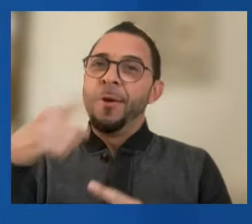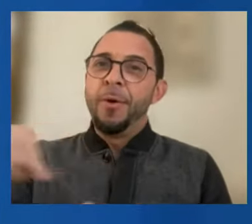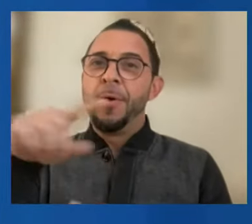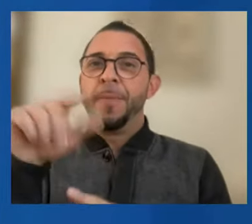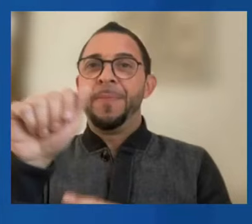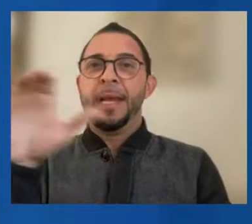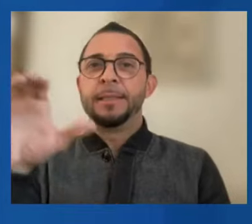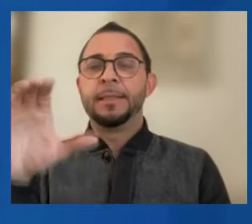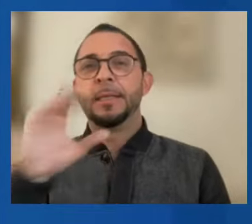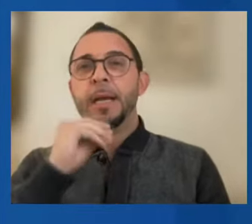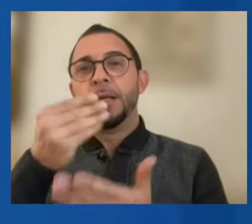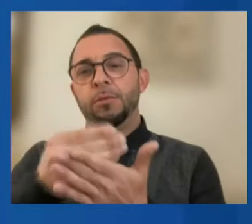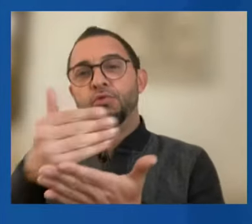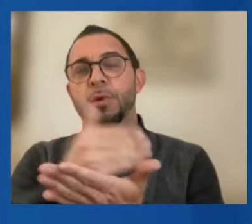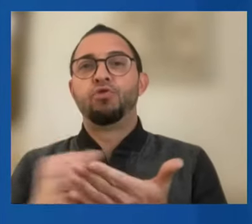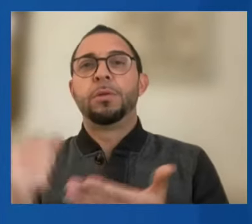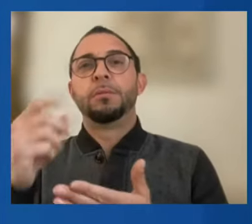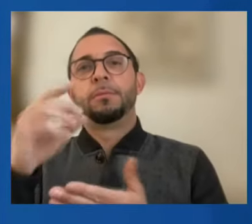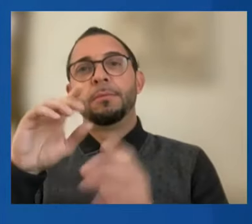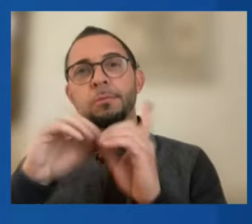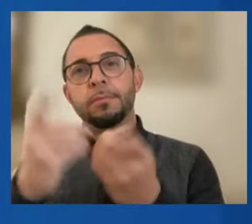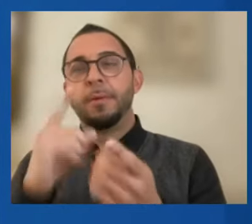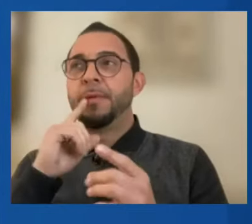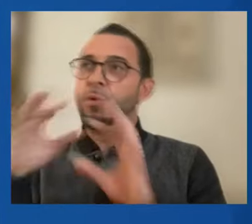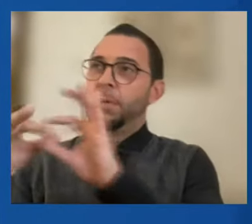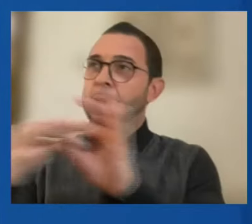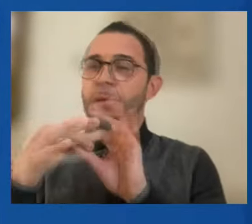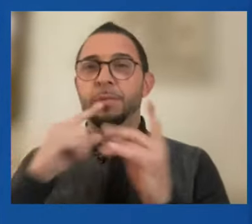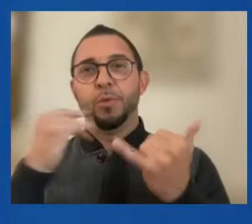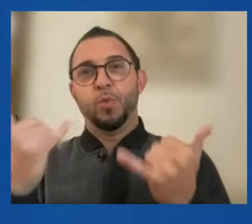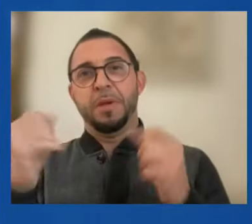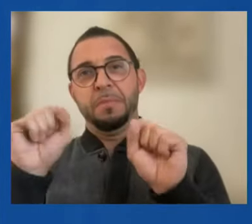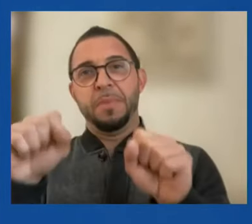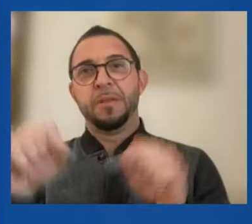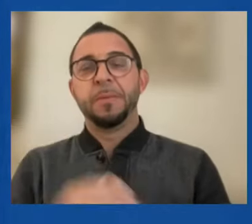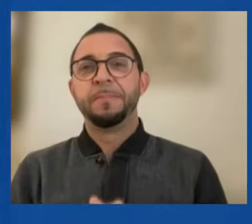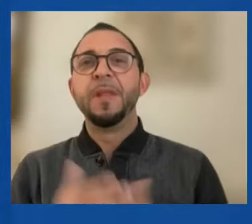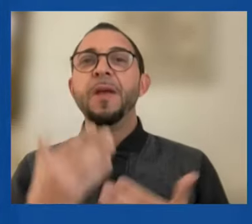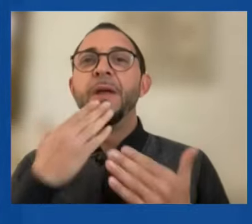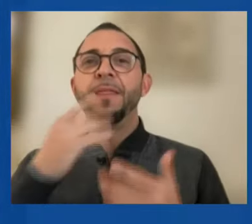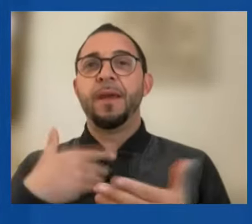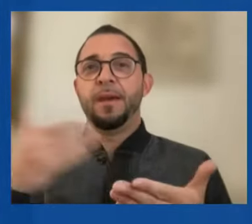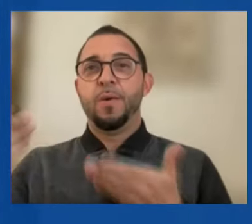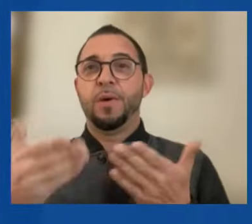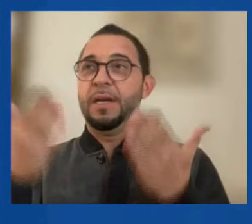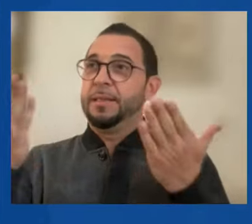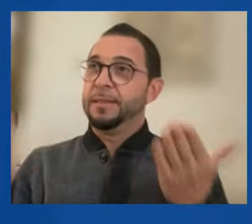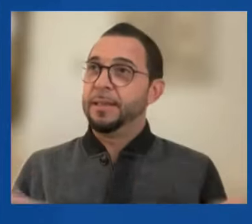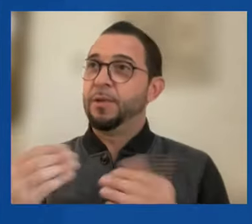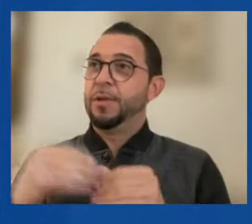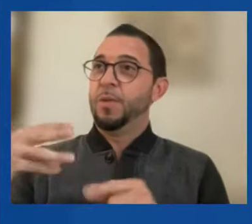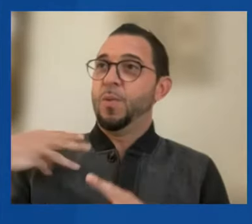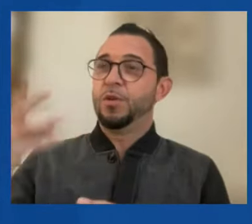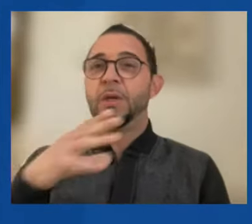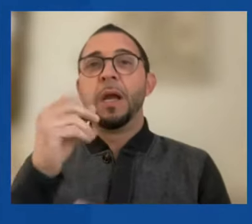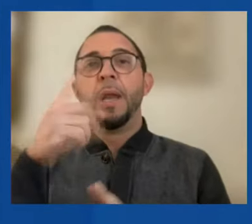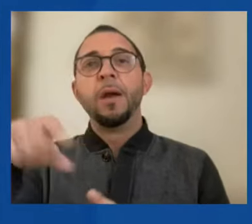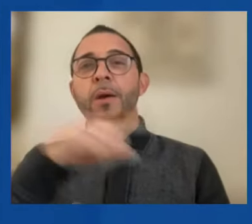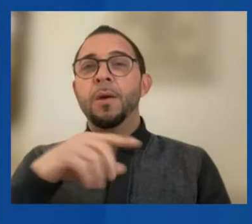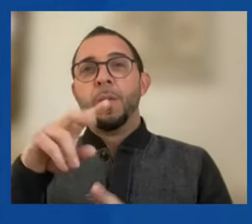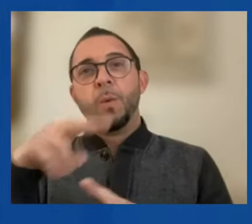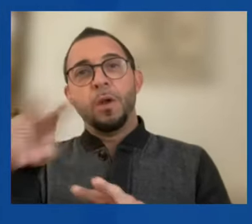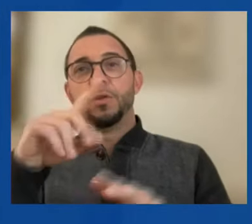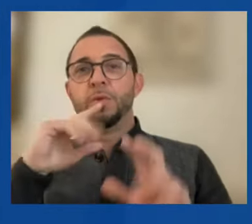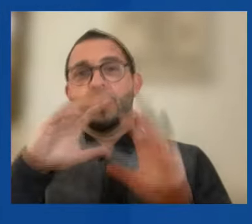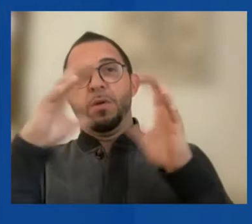Department for their collaboration in making today possible. And I want to thank our guests here in Washington, as well as those watching around the world for joining